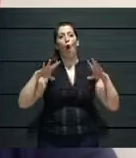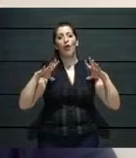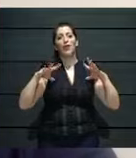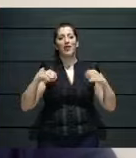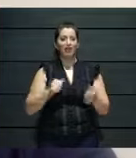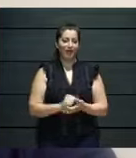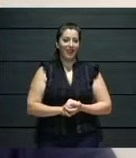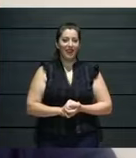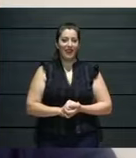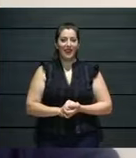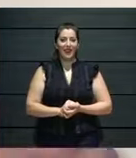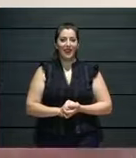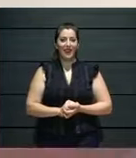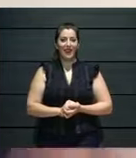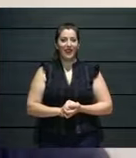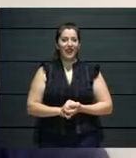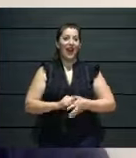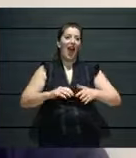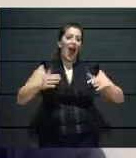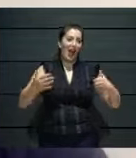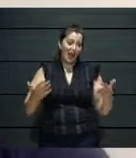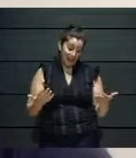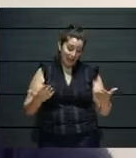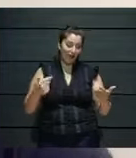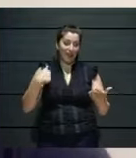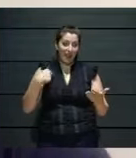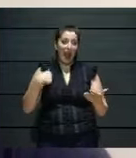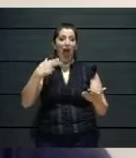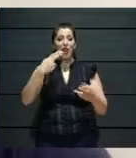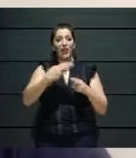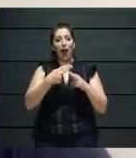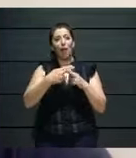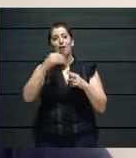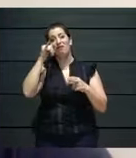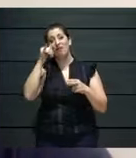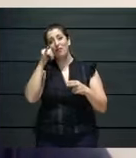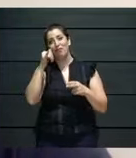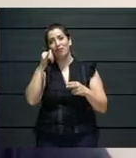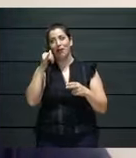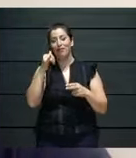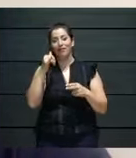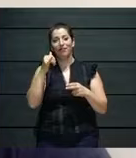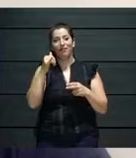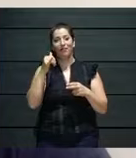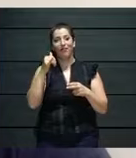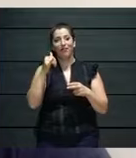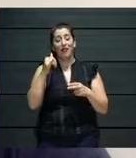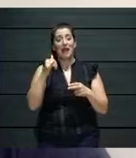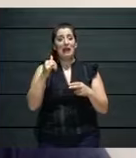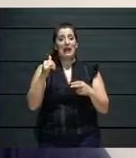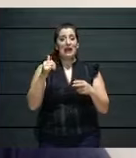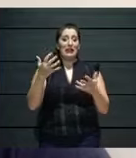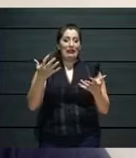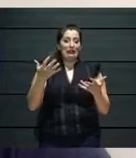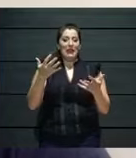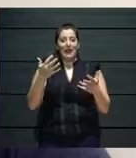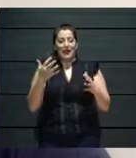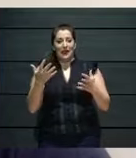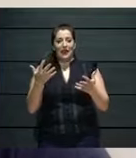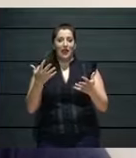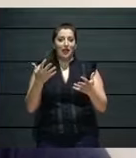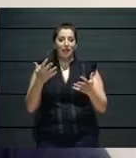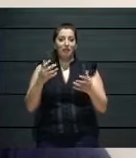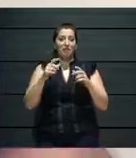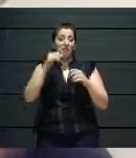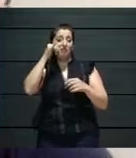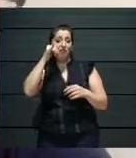amateuristic film clip I'm in right now because our marketing and technical team is on a well-deserved